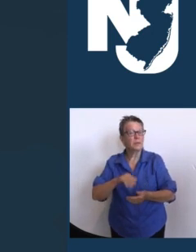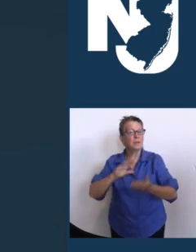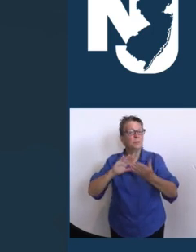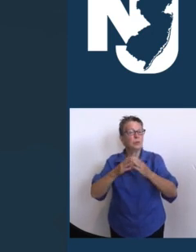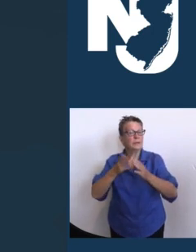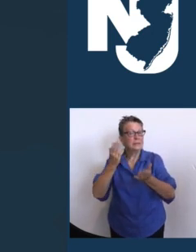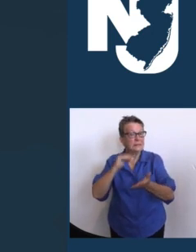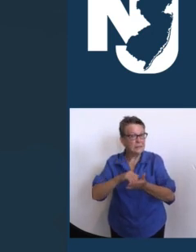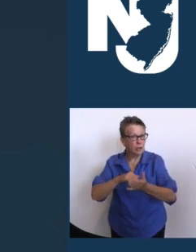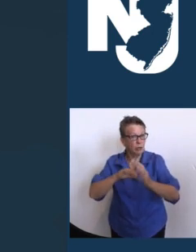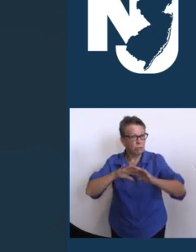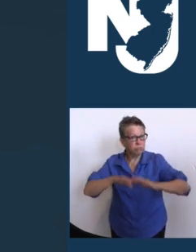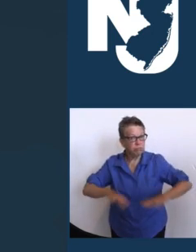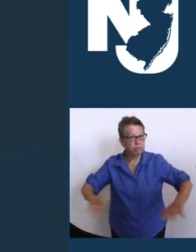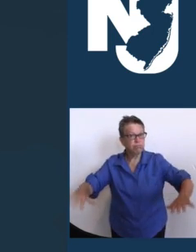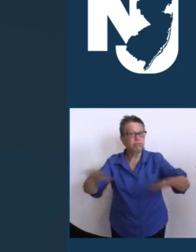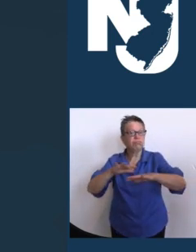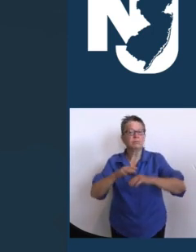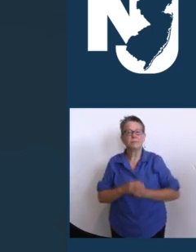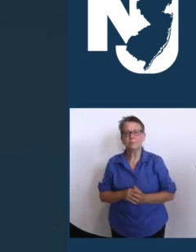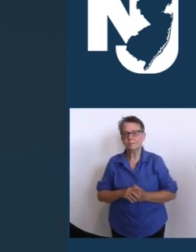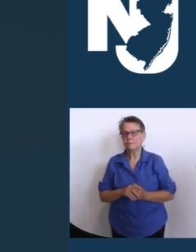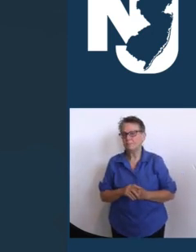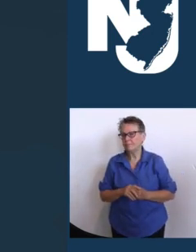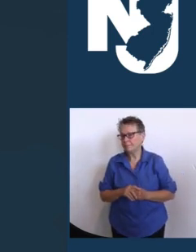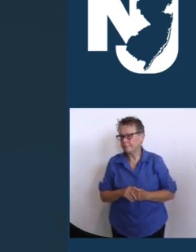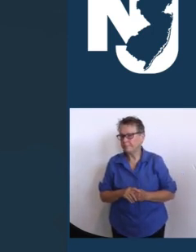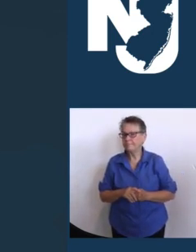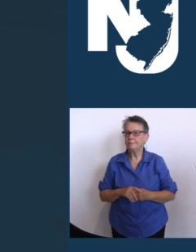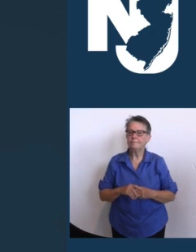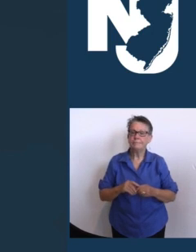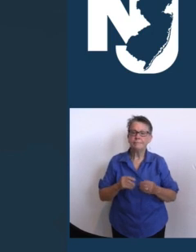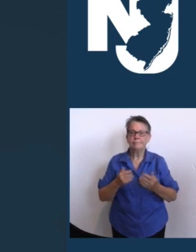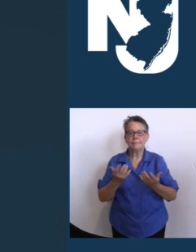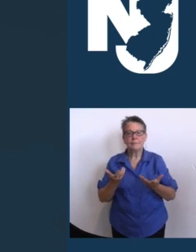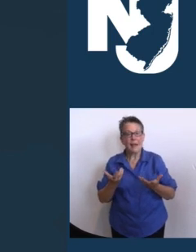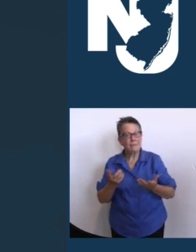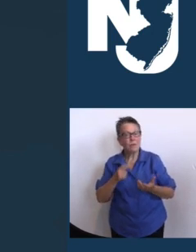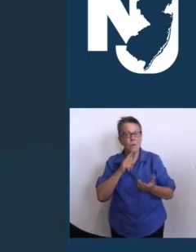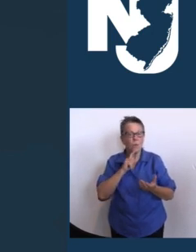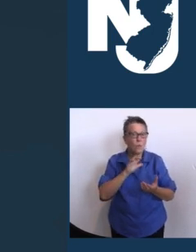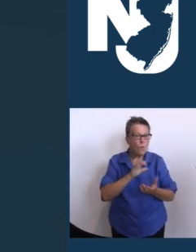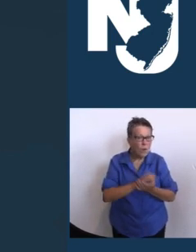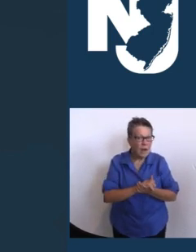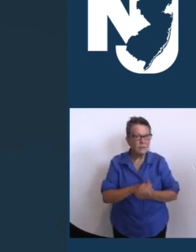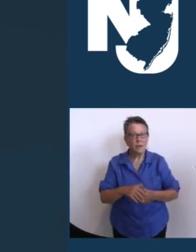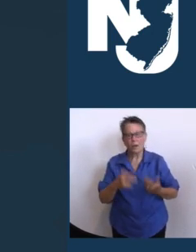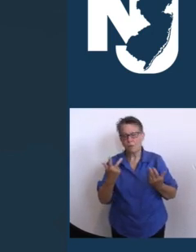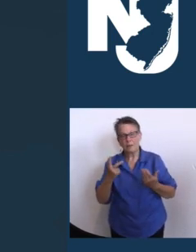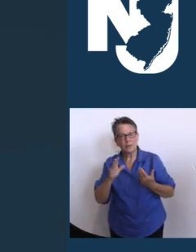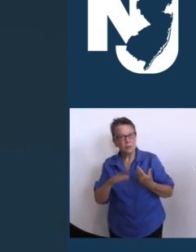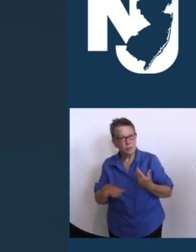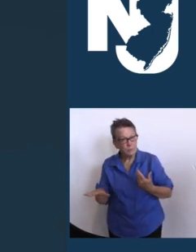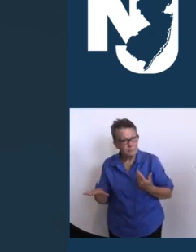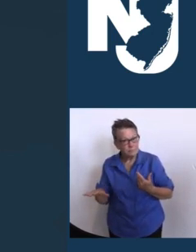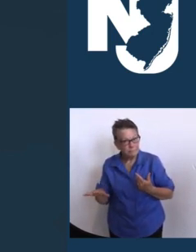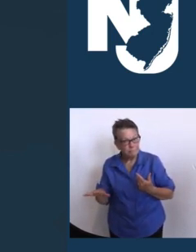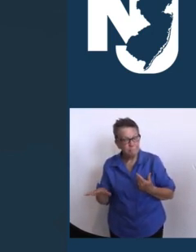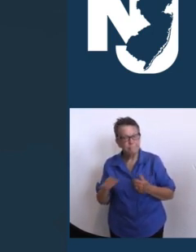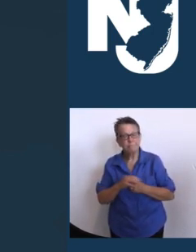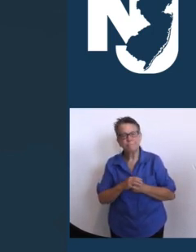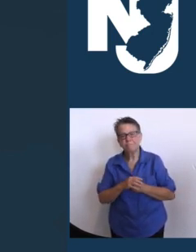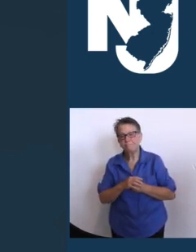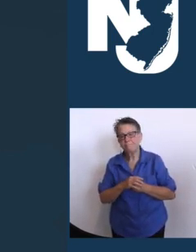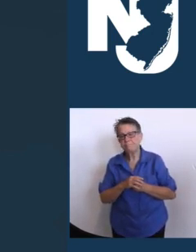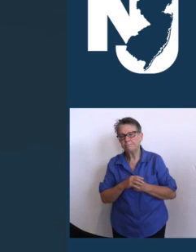years of marriage. He also left his three children, daughters Constance and Elizabeth, and his son Frank III, and his wife Amanda,